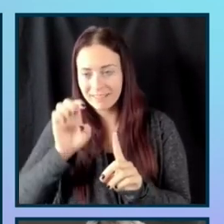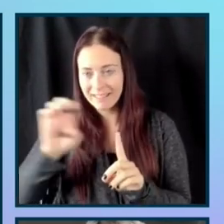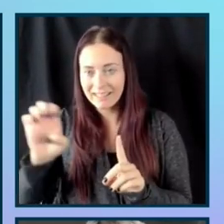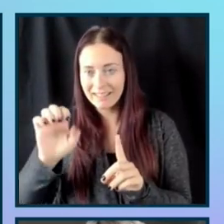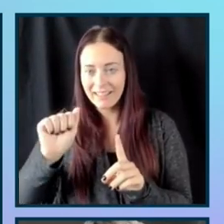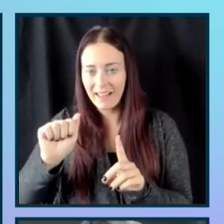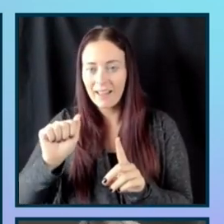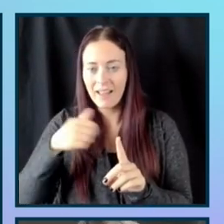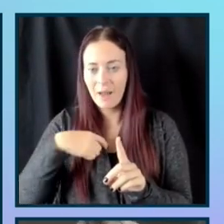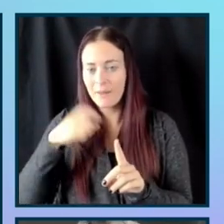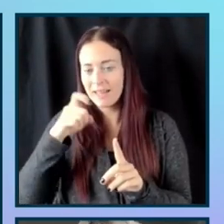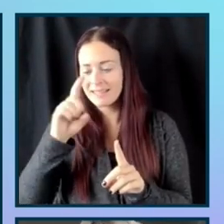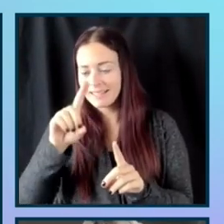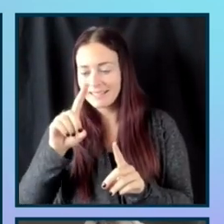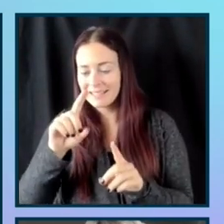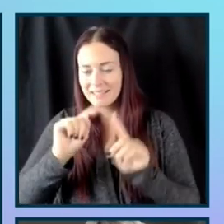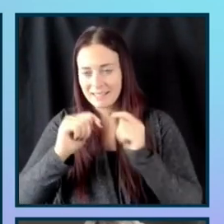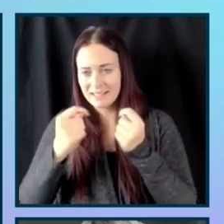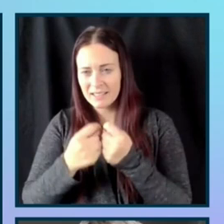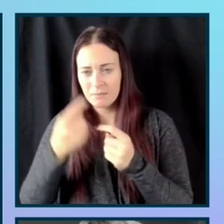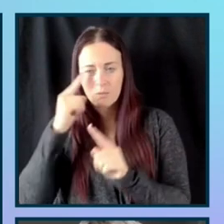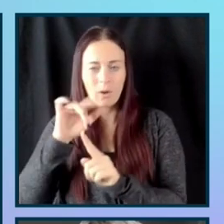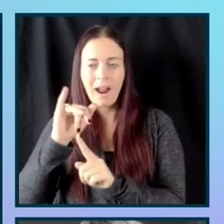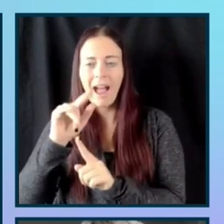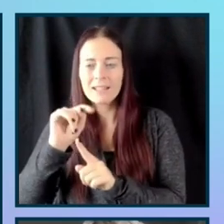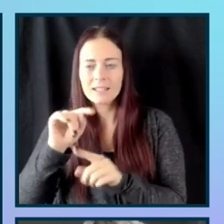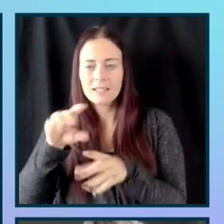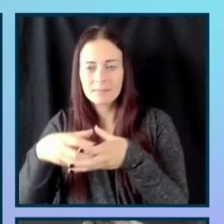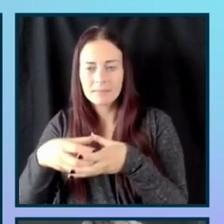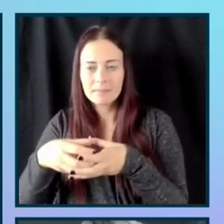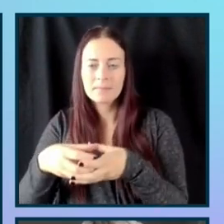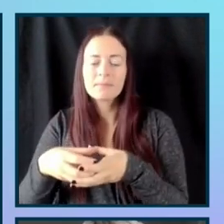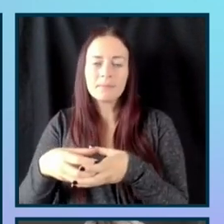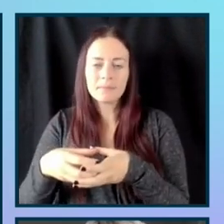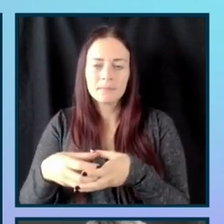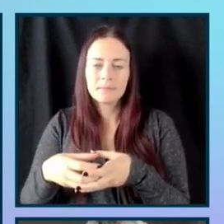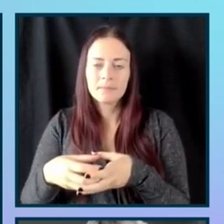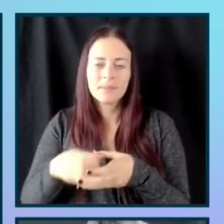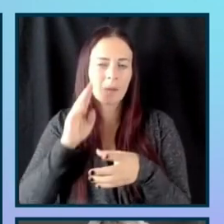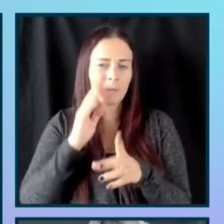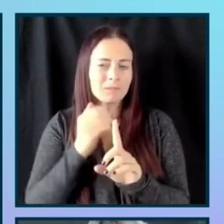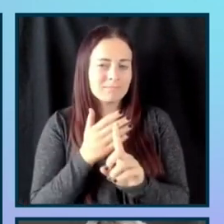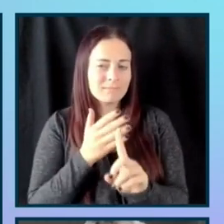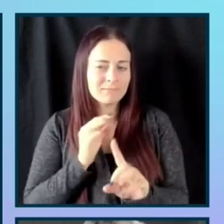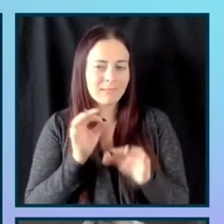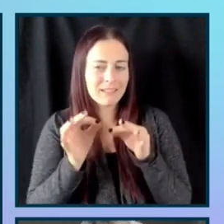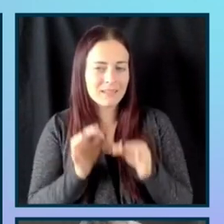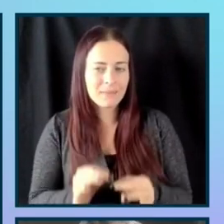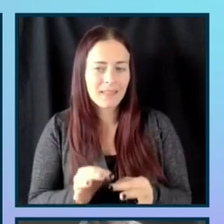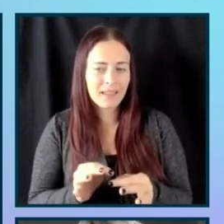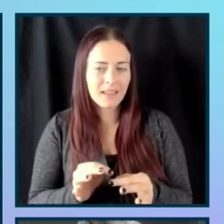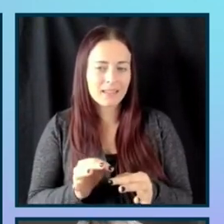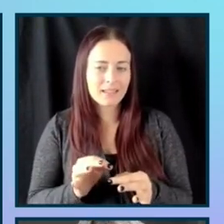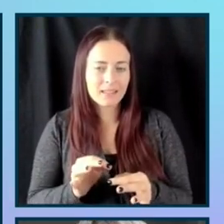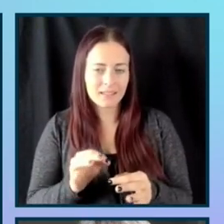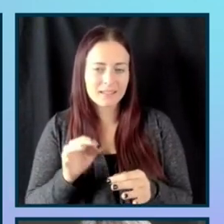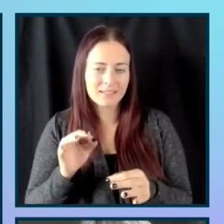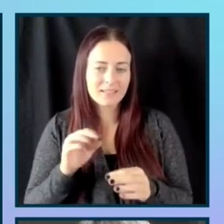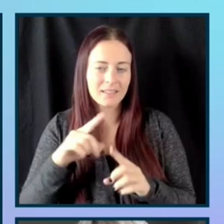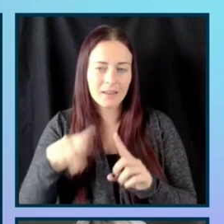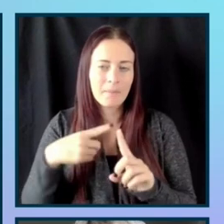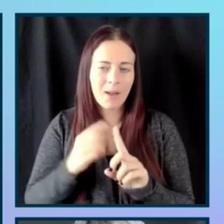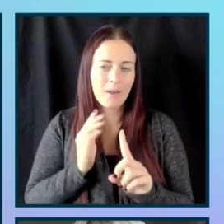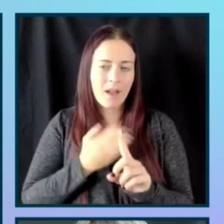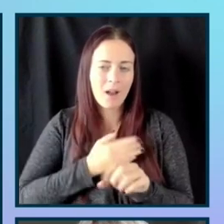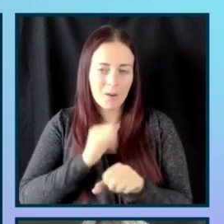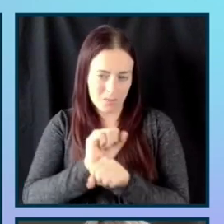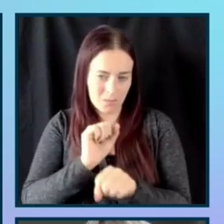the XD team in IT. And if, let me just explain a little bit about EA or Electronic Arts for those